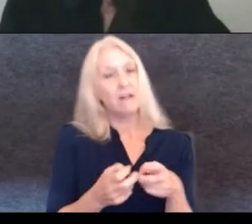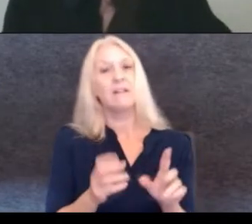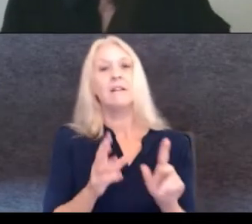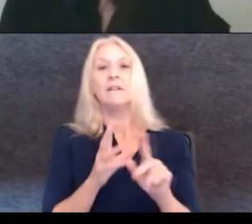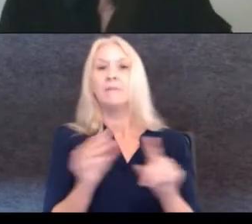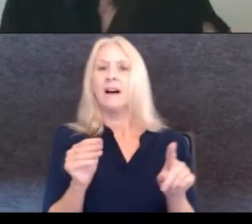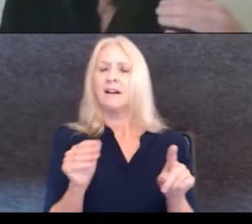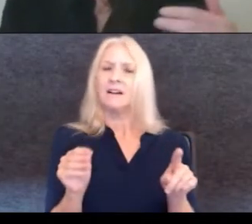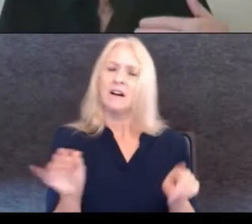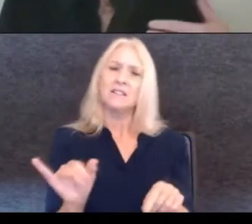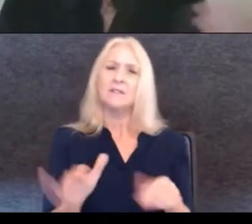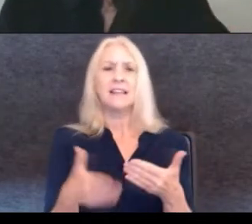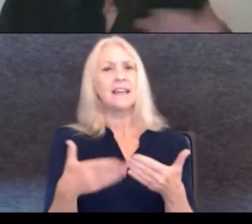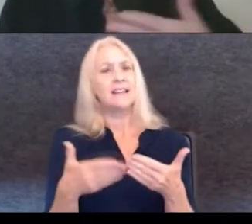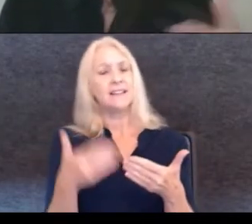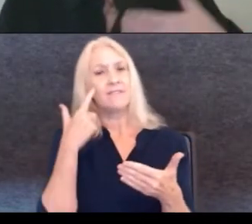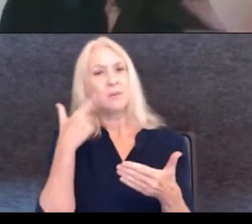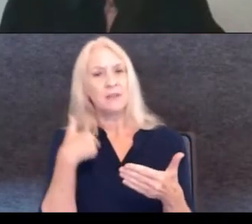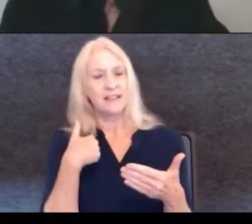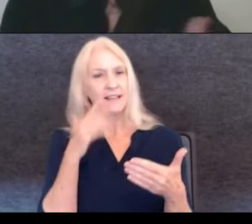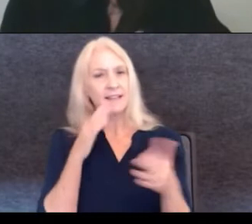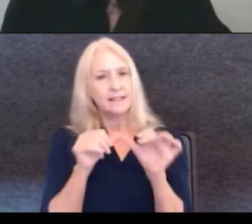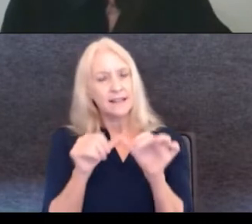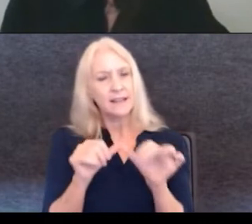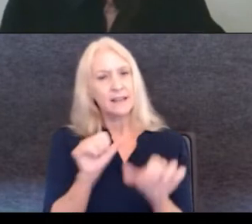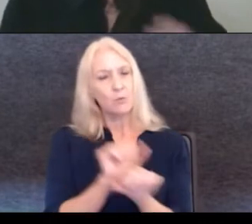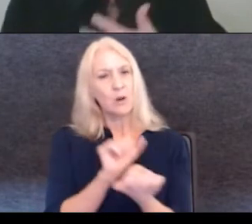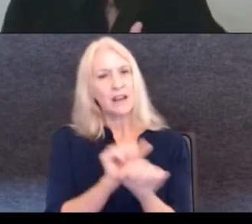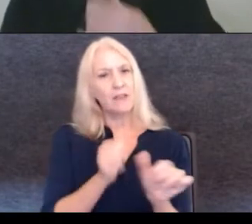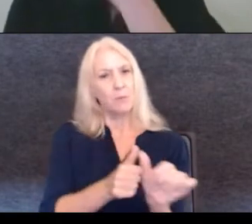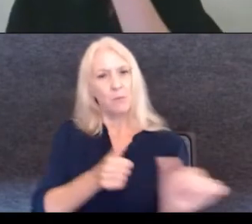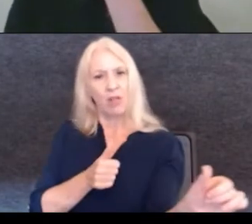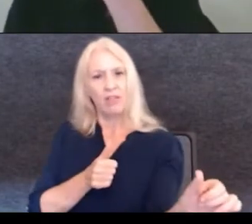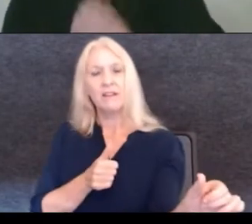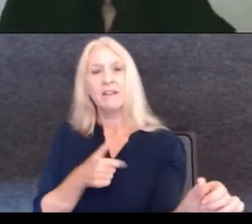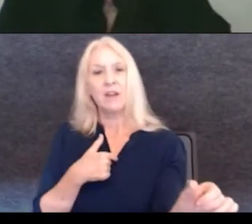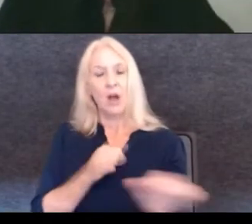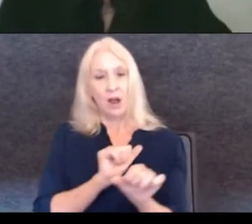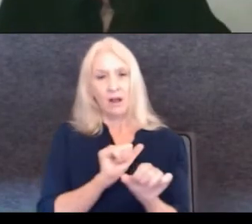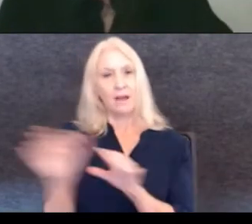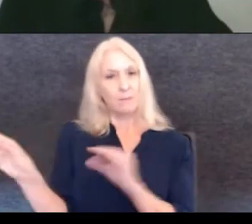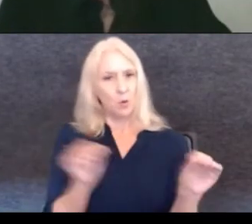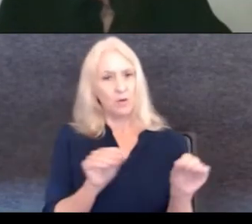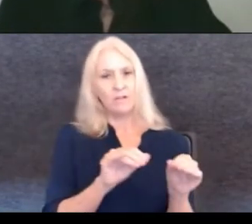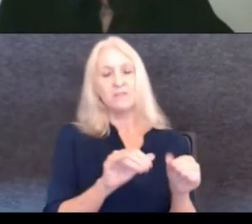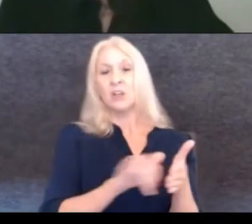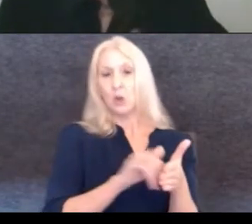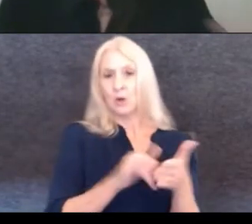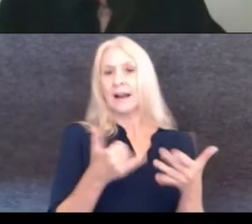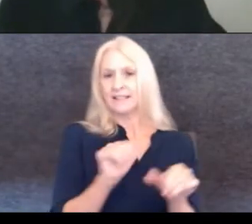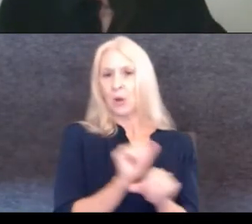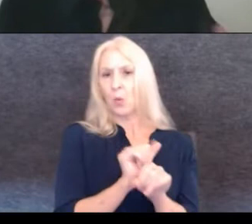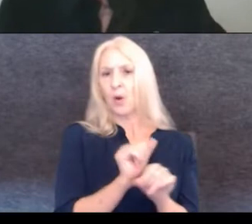to keep working remotely. When I moved to New York, it started